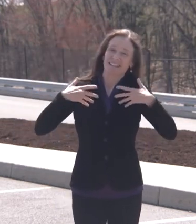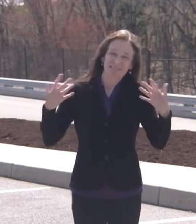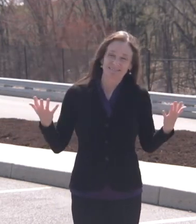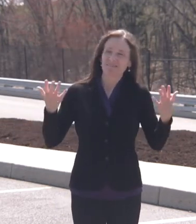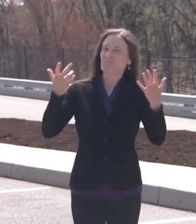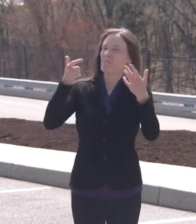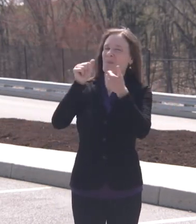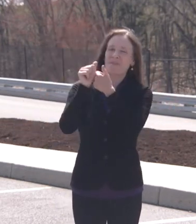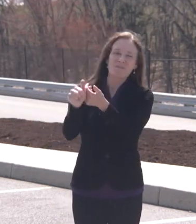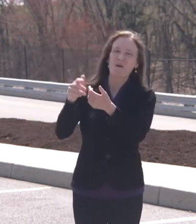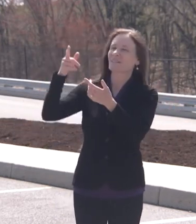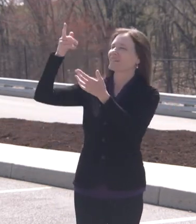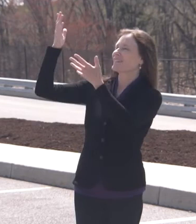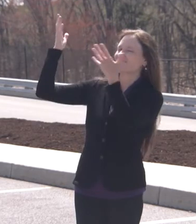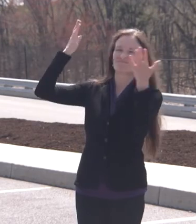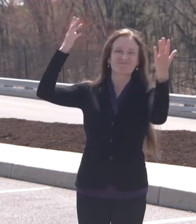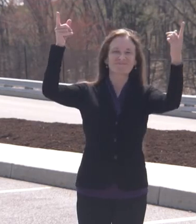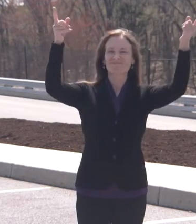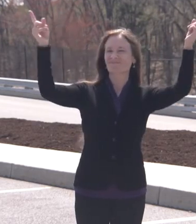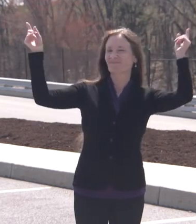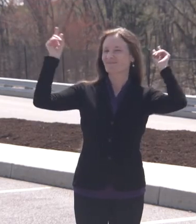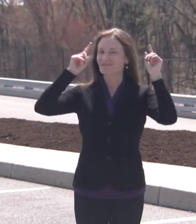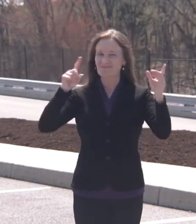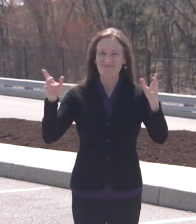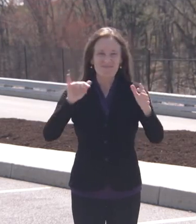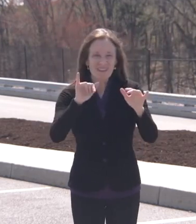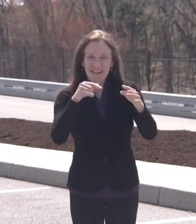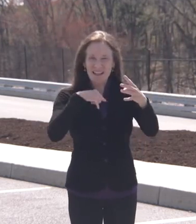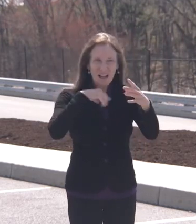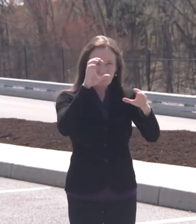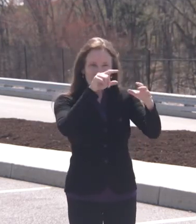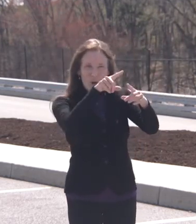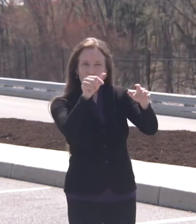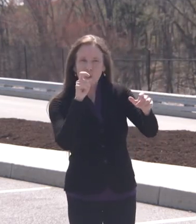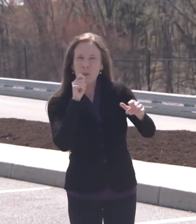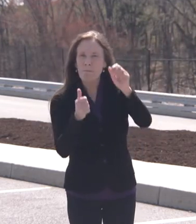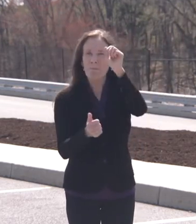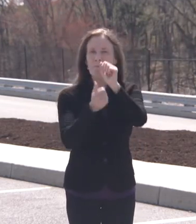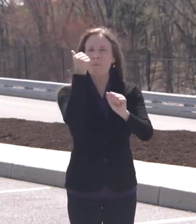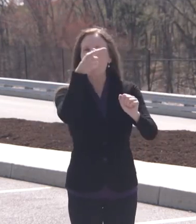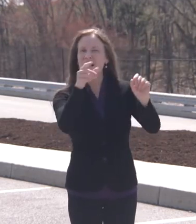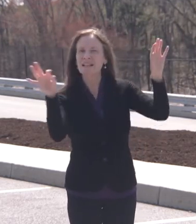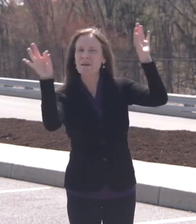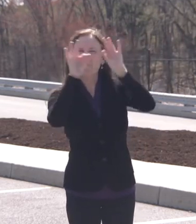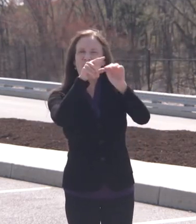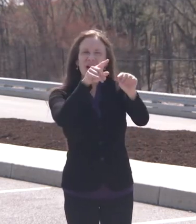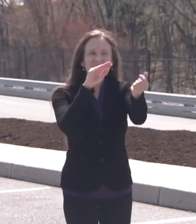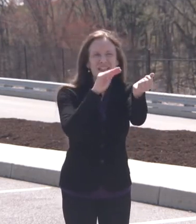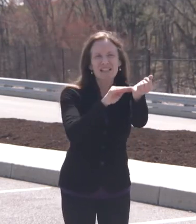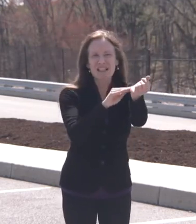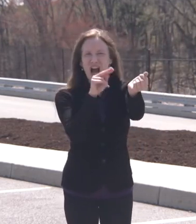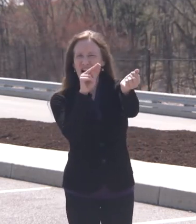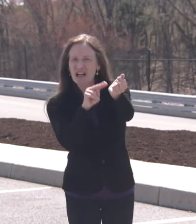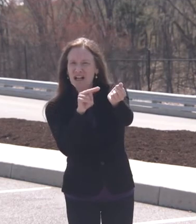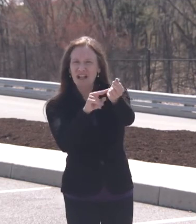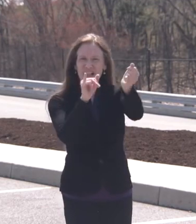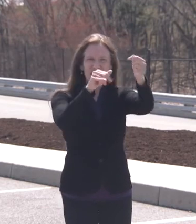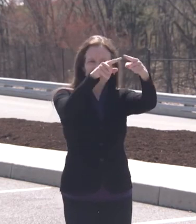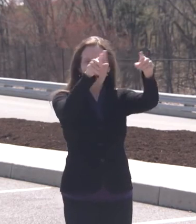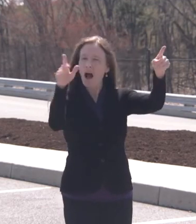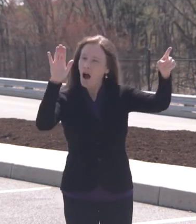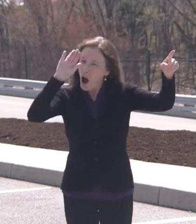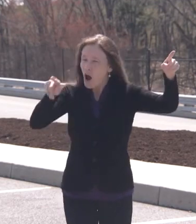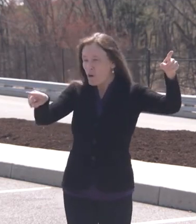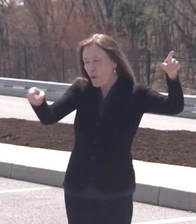recognize the the importance of frontline workers. But it's a good question as to why they weren't